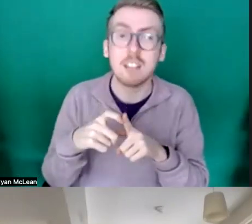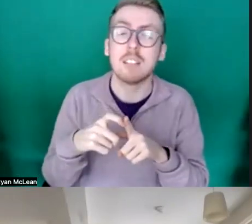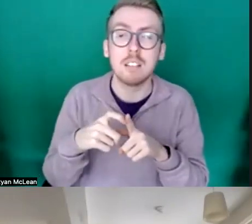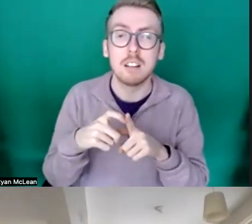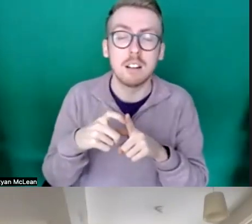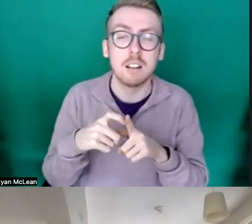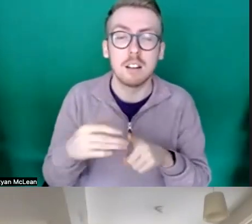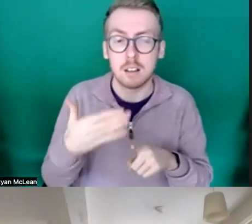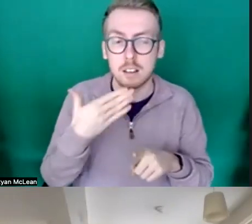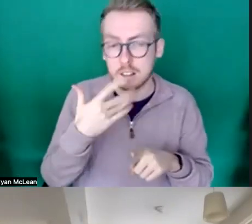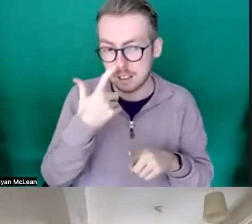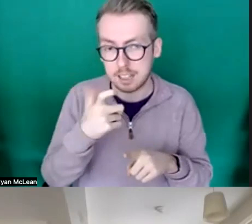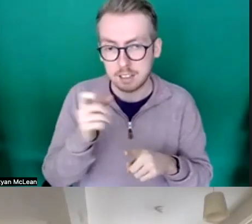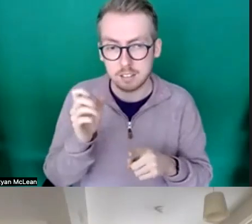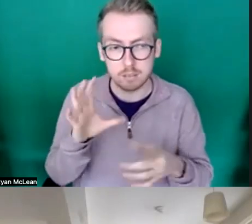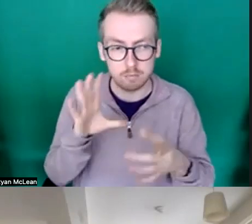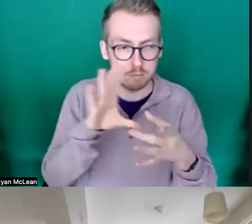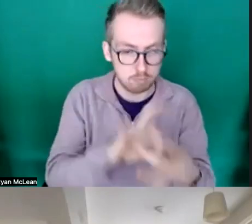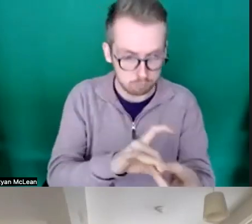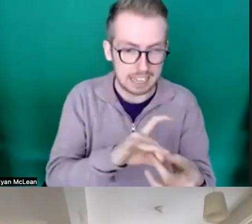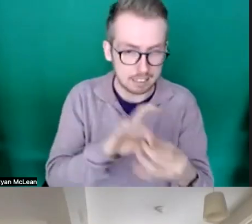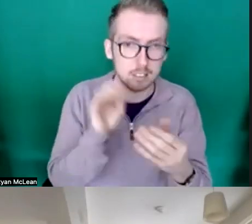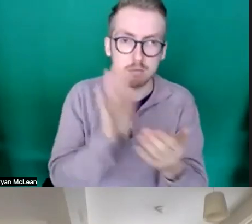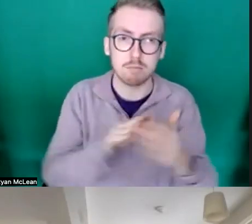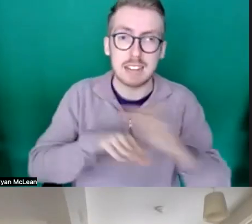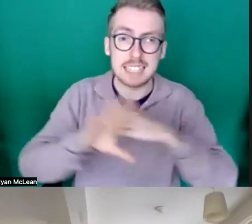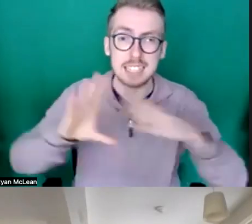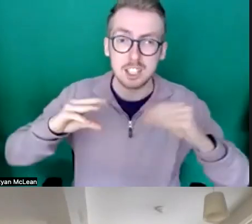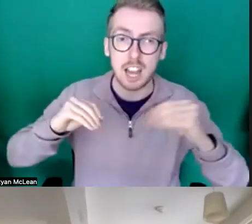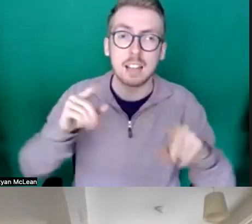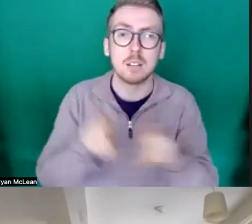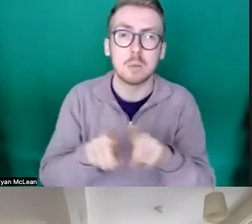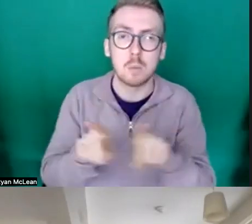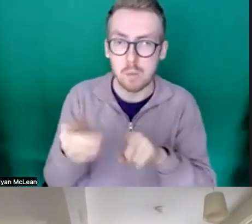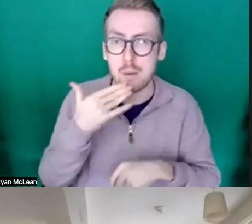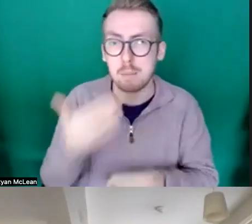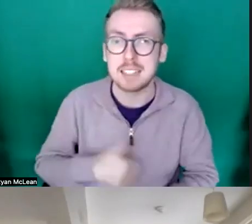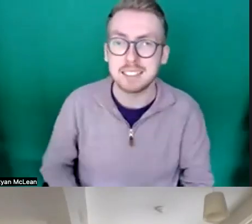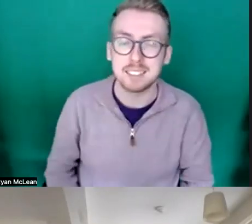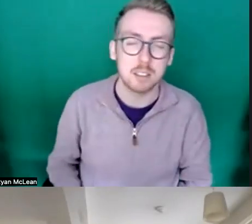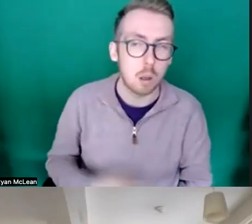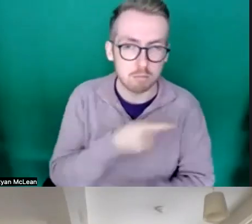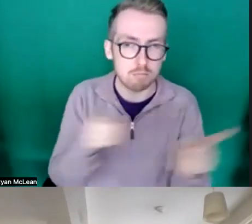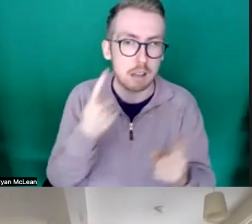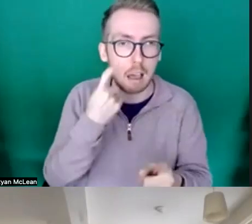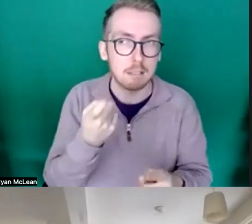up the um internet link for outdoor arts uk as well and drop that in the chat then that'd be great